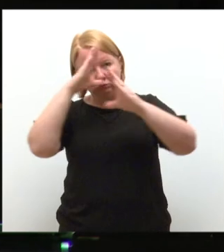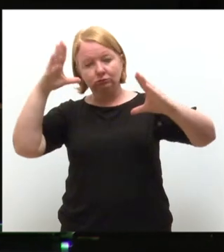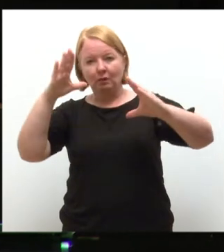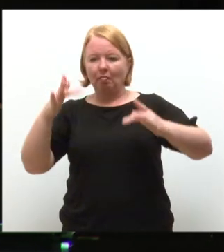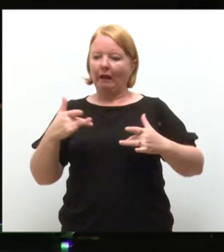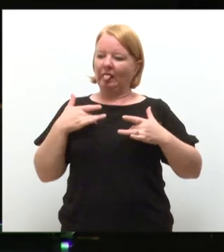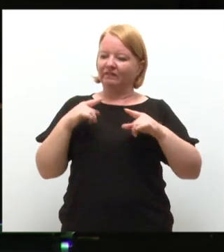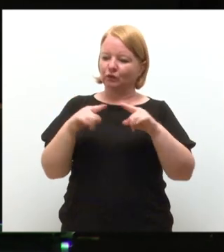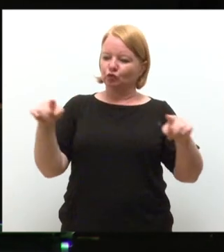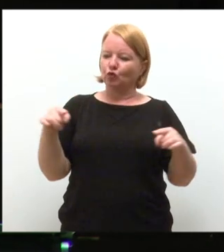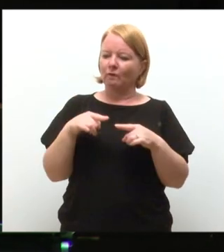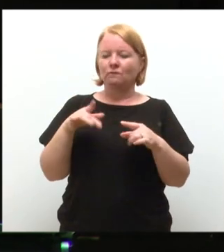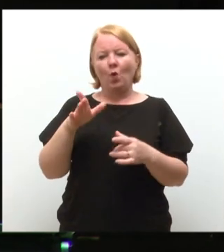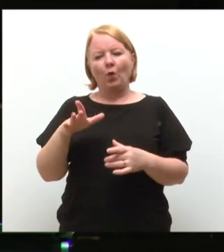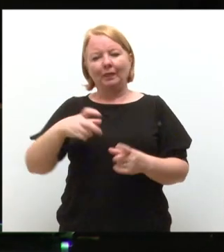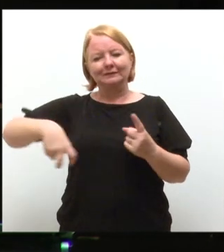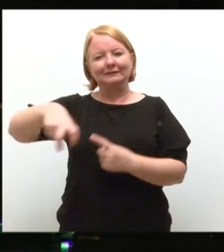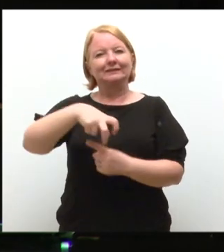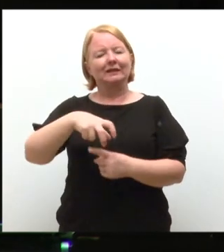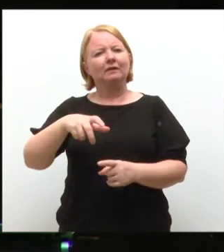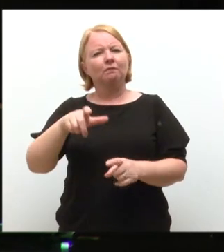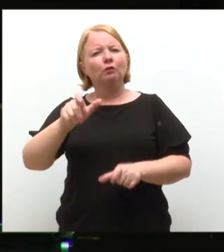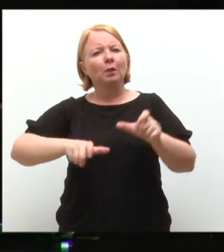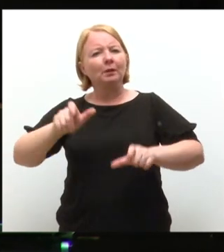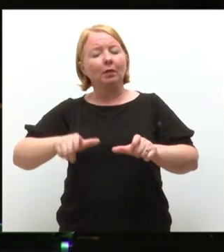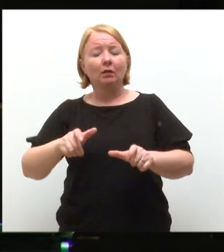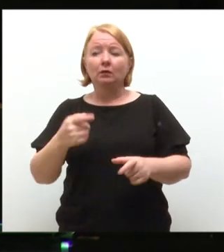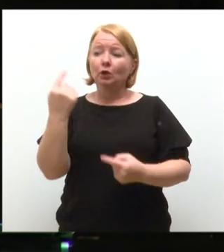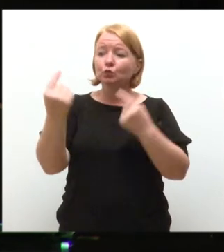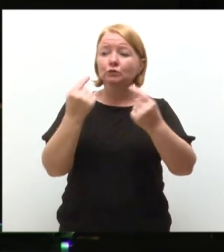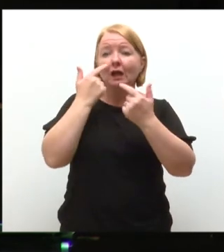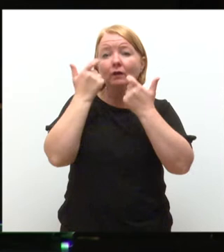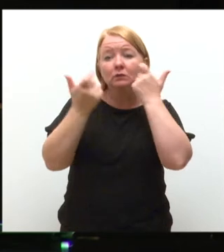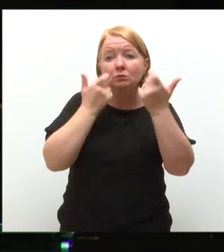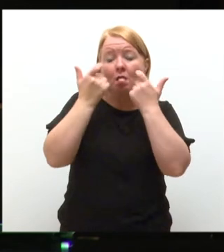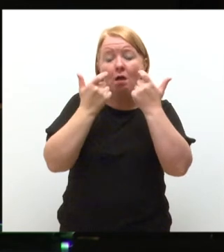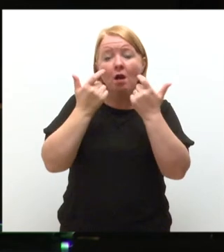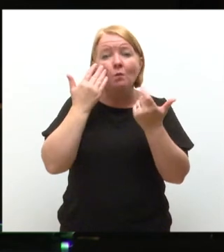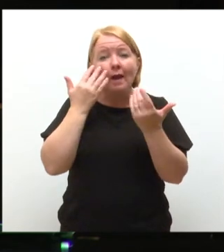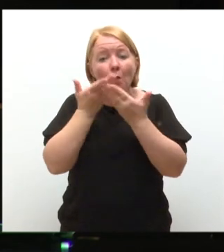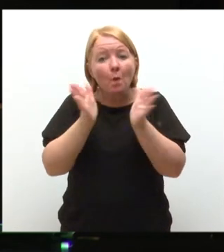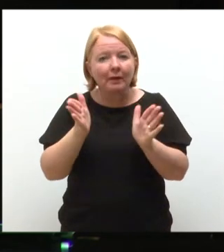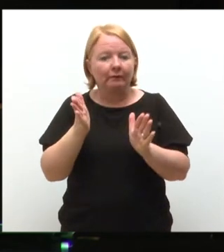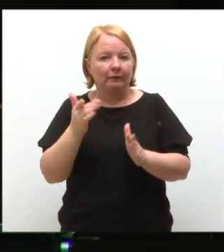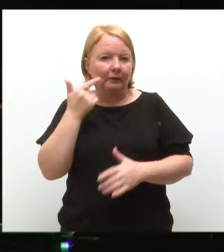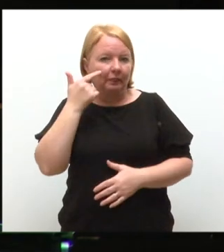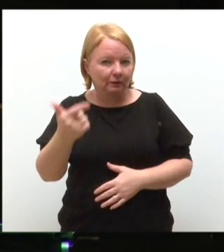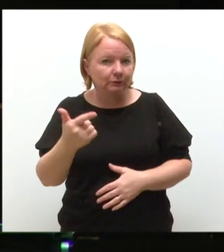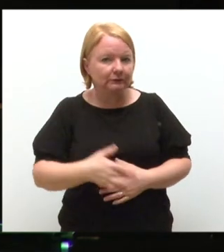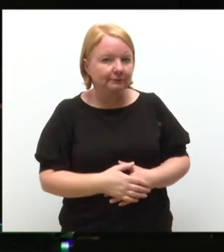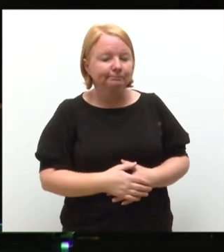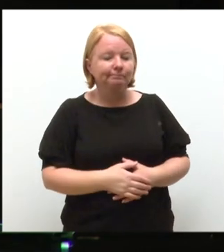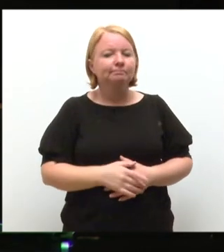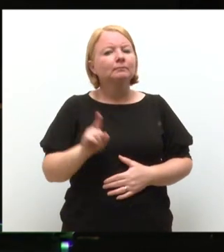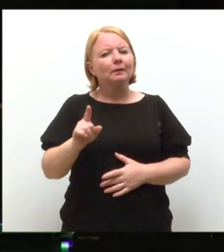city and all its people. I urge you to explore it for yourself after it opens next week. It is a project